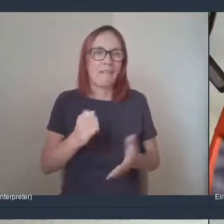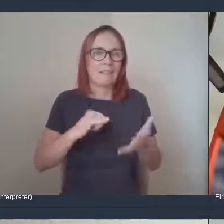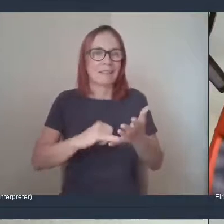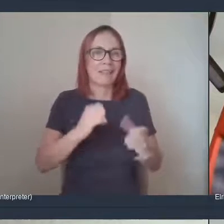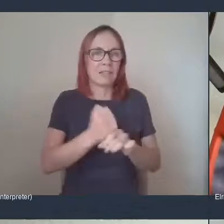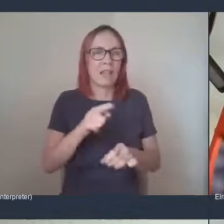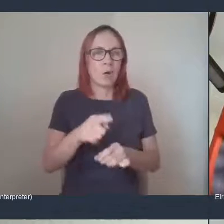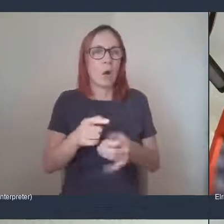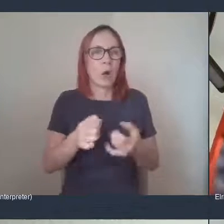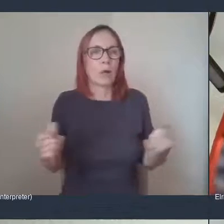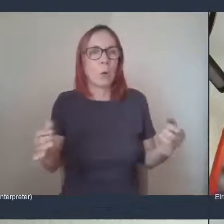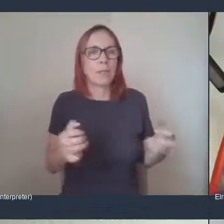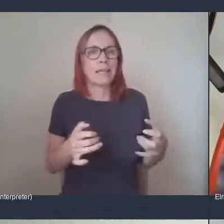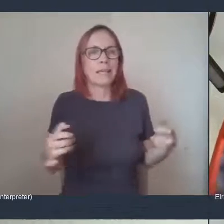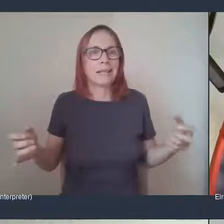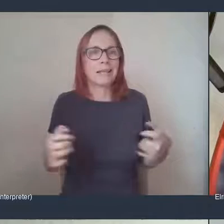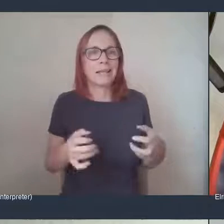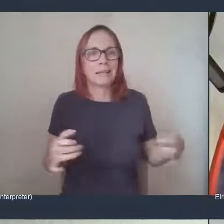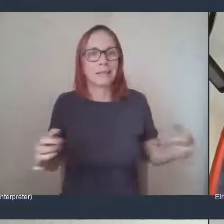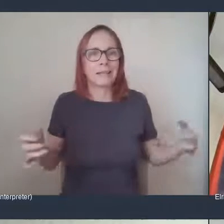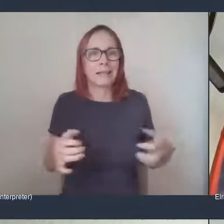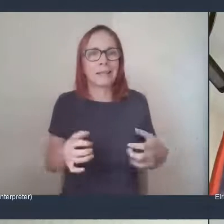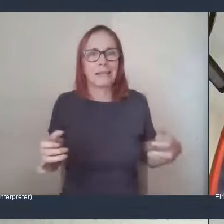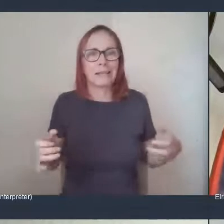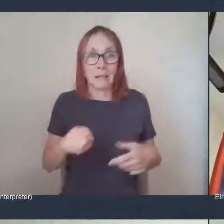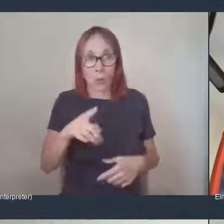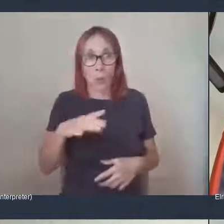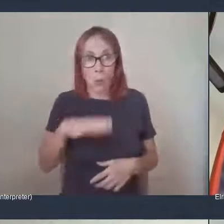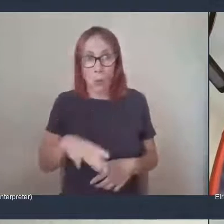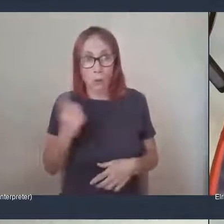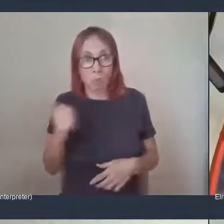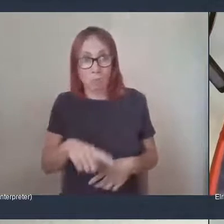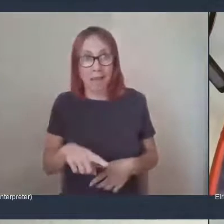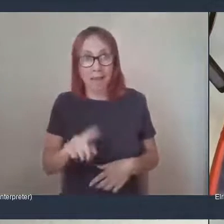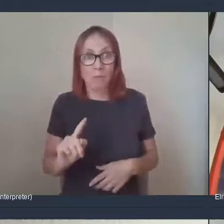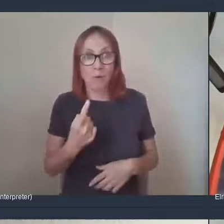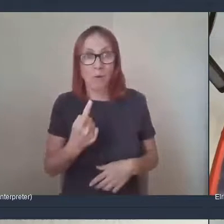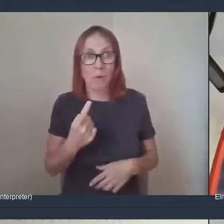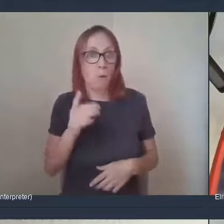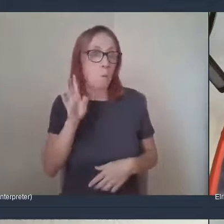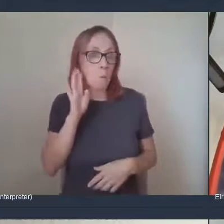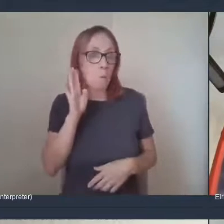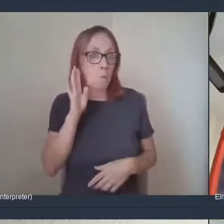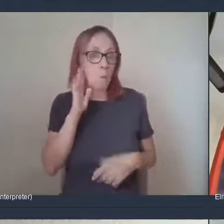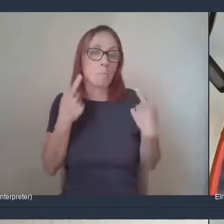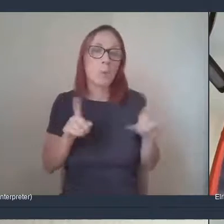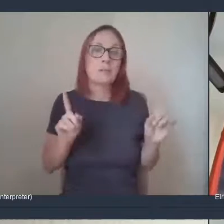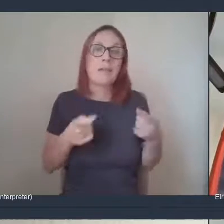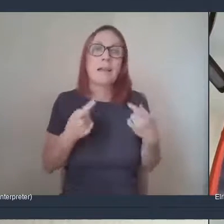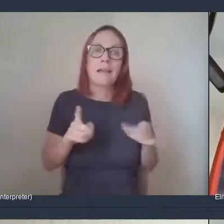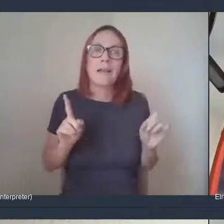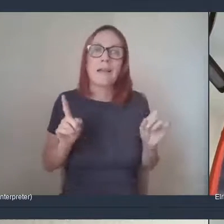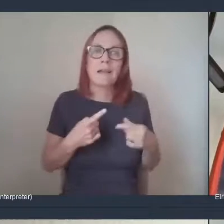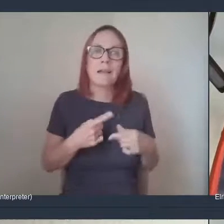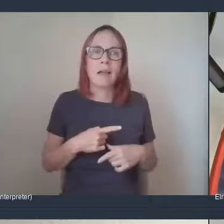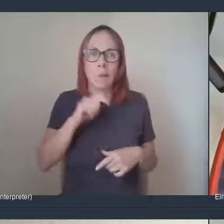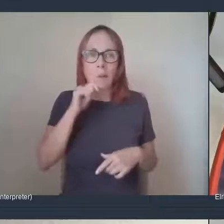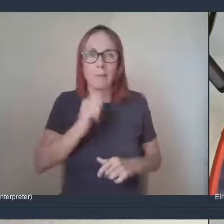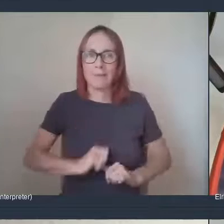player. So, if you want to come back to our page and hear them play some music, you know, that'll be great.